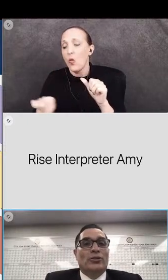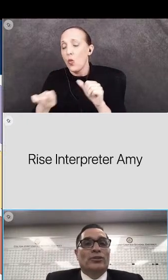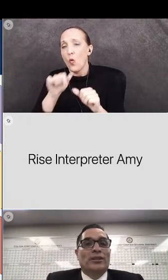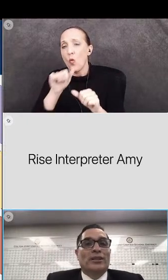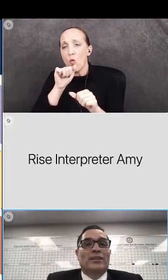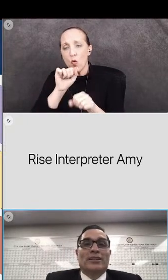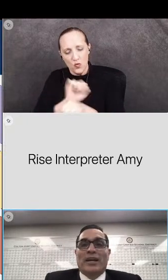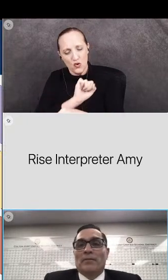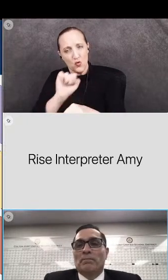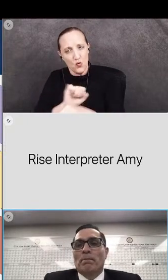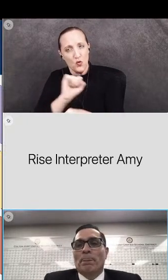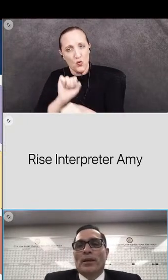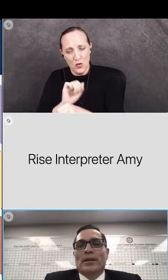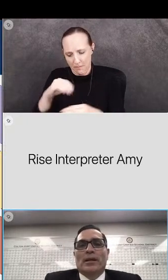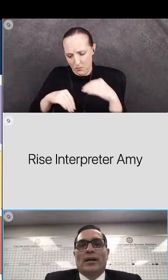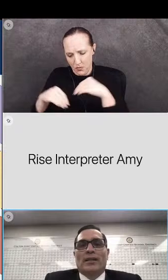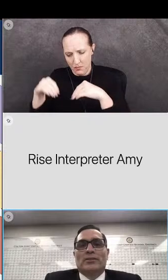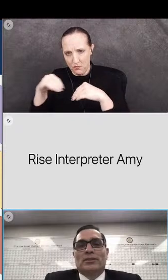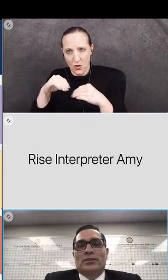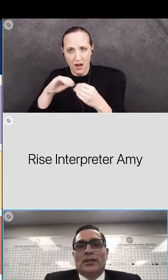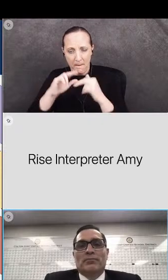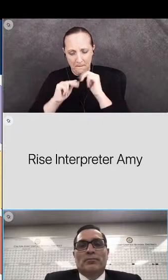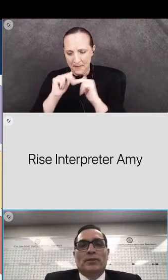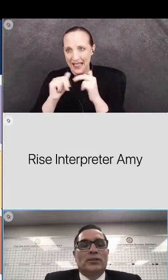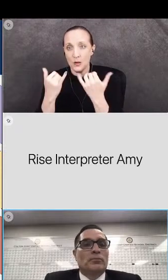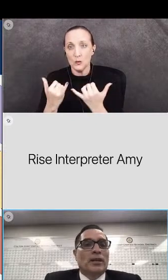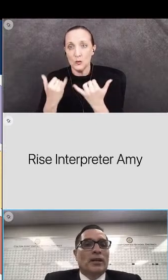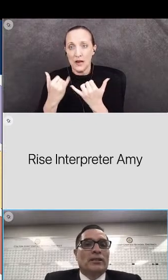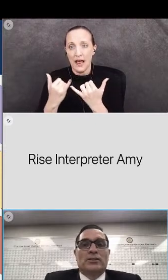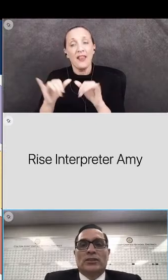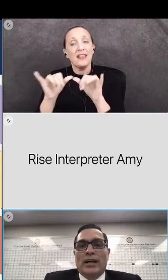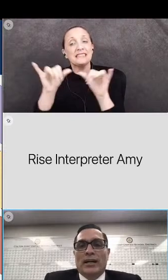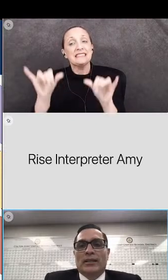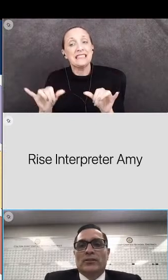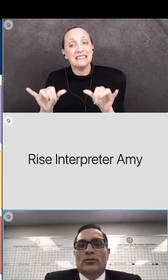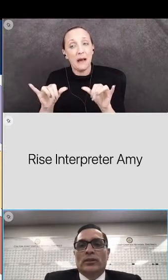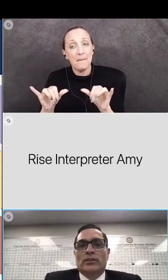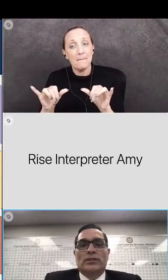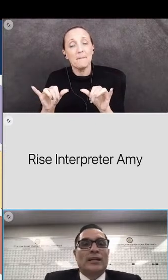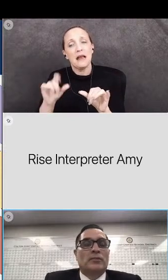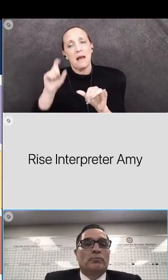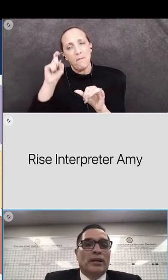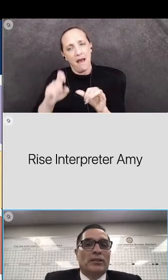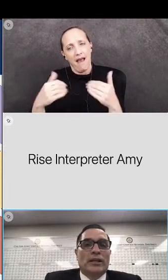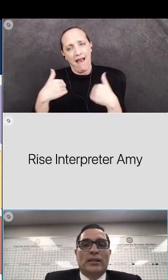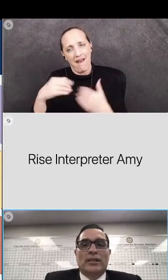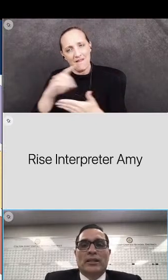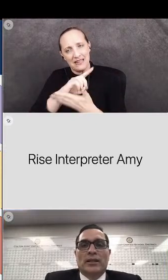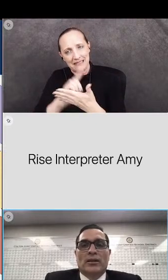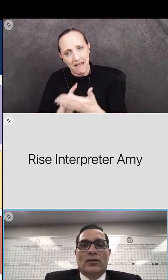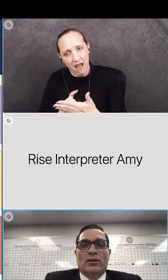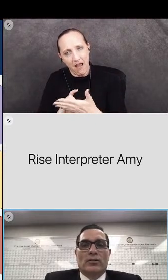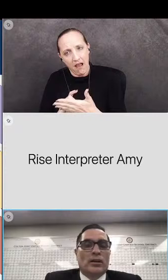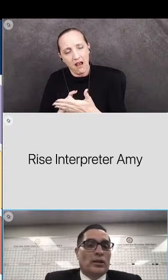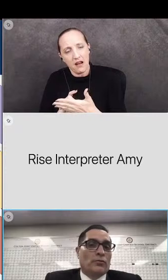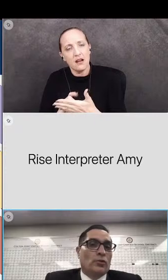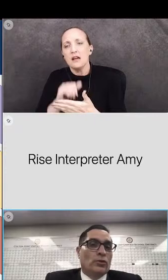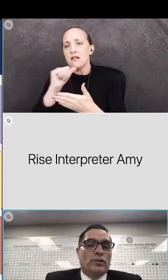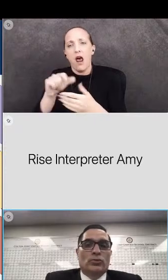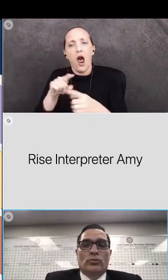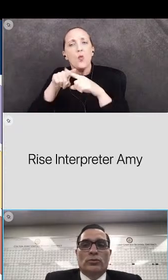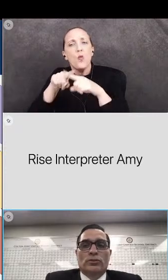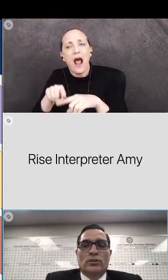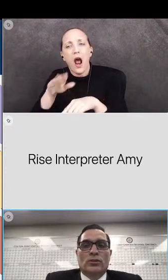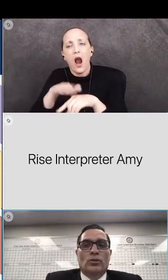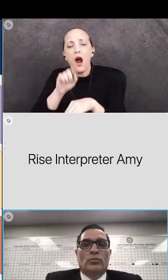putting it together today uh the system needs to be designed so that it's not dependent are on a